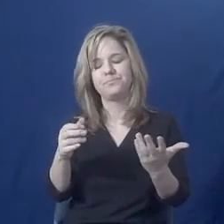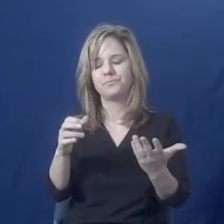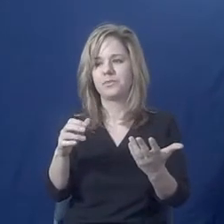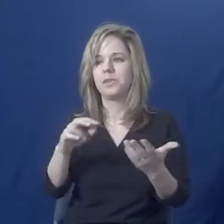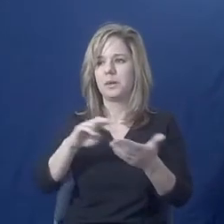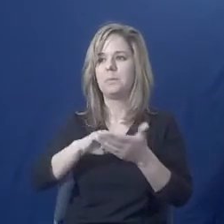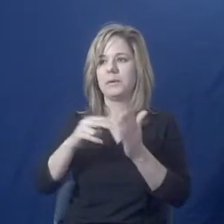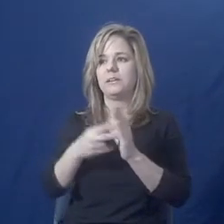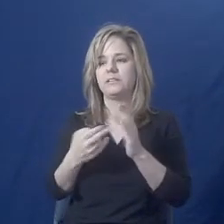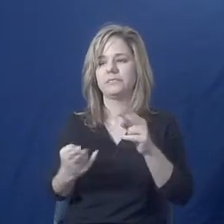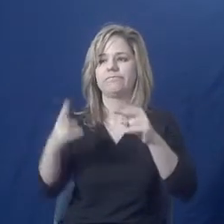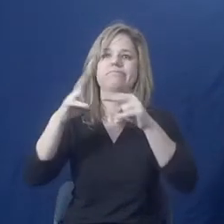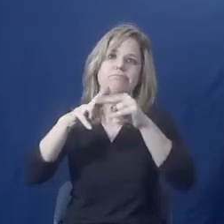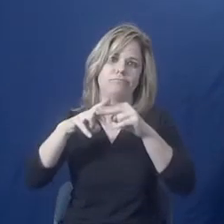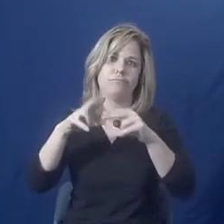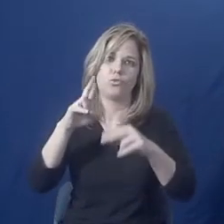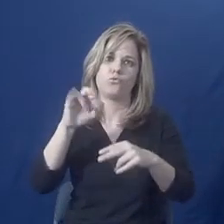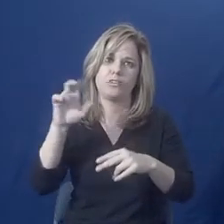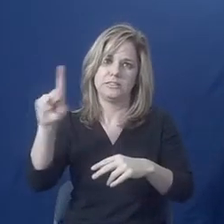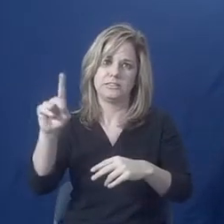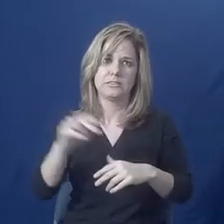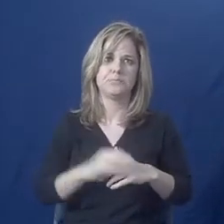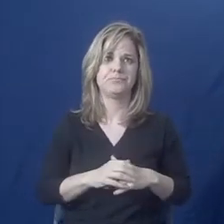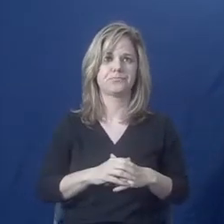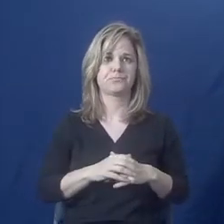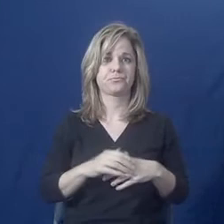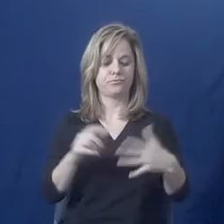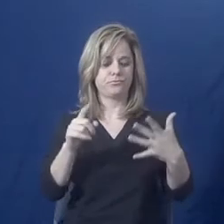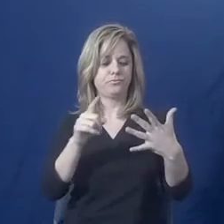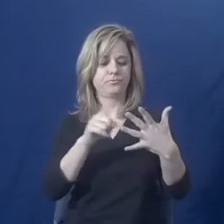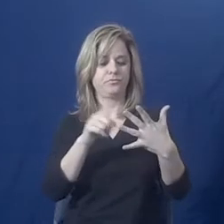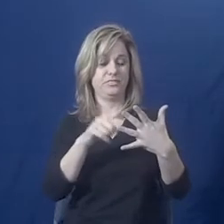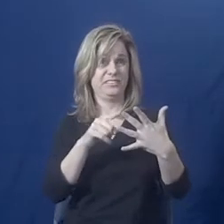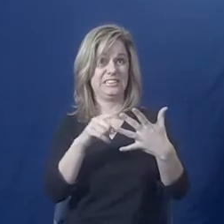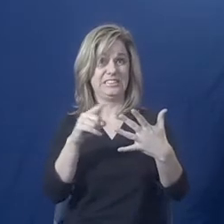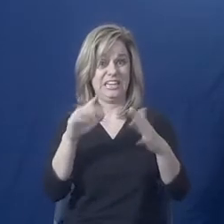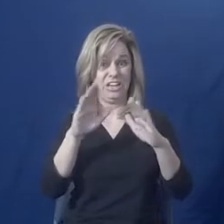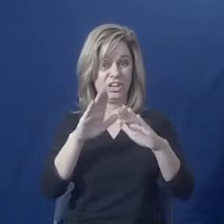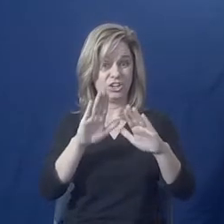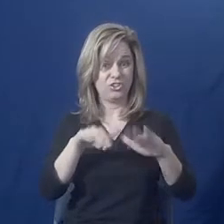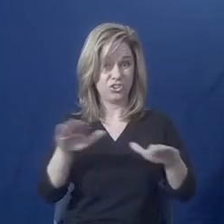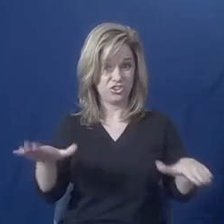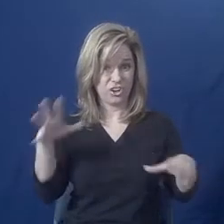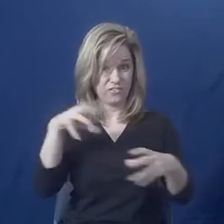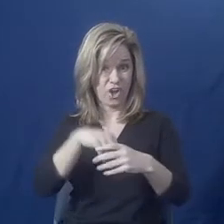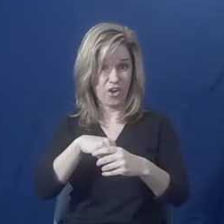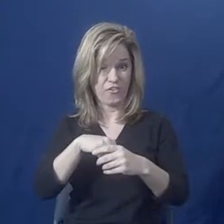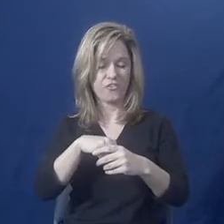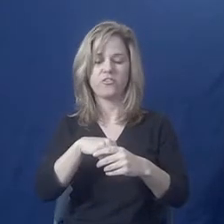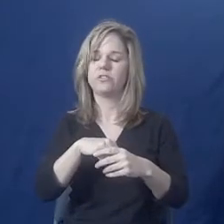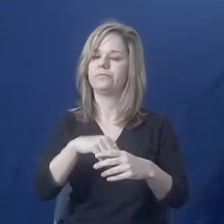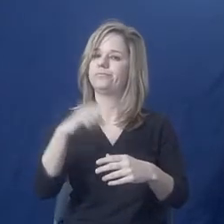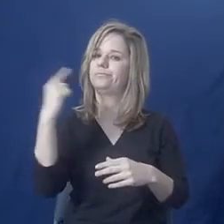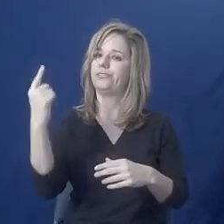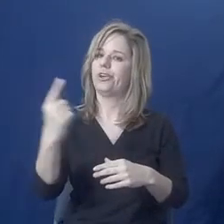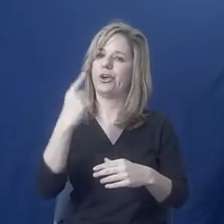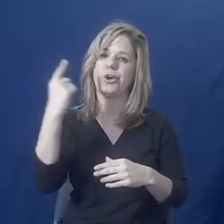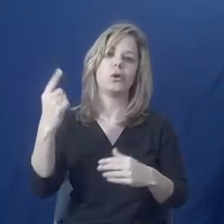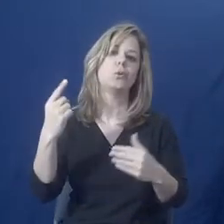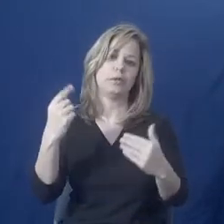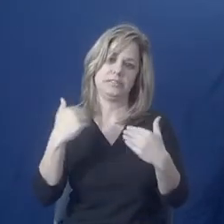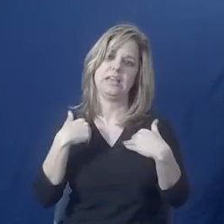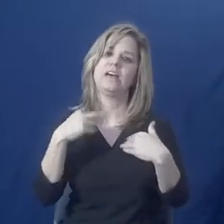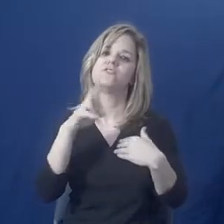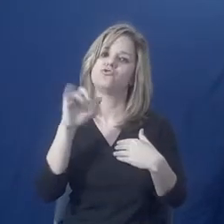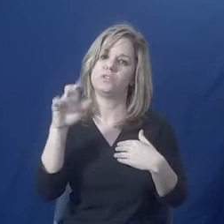becomes an increased risk. If there are children involved in the relationship, there's always child